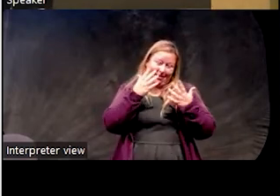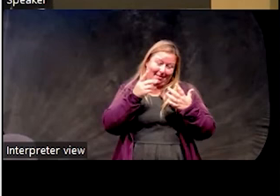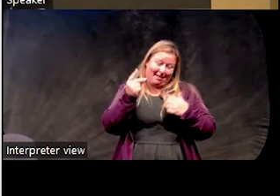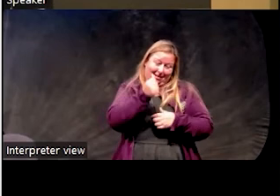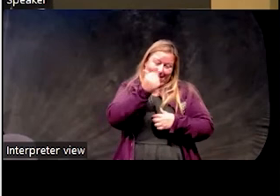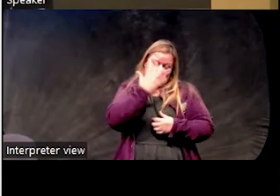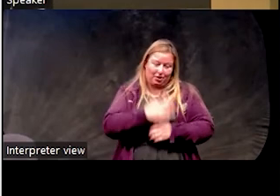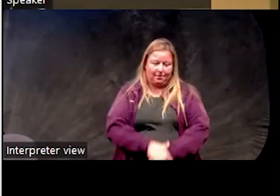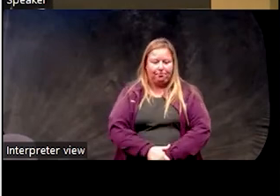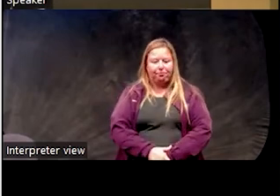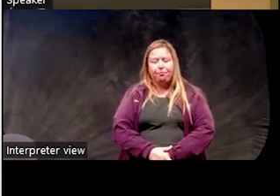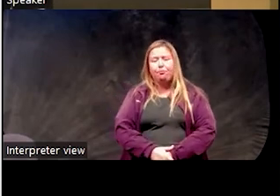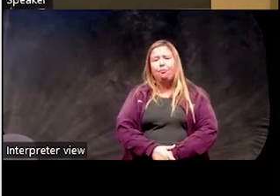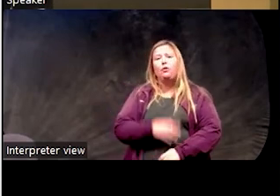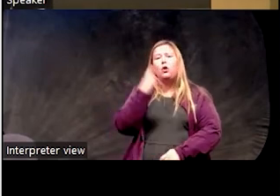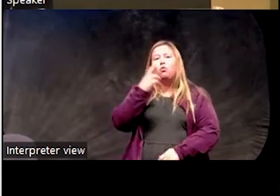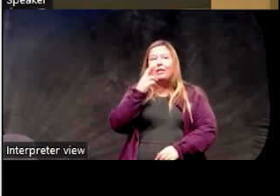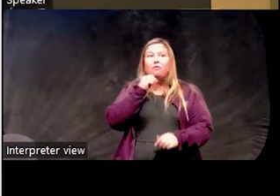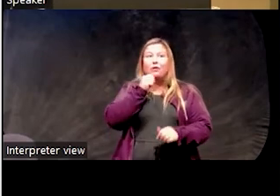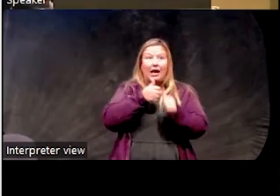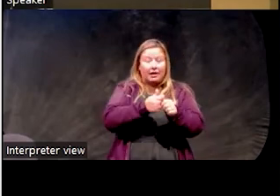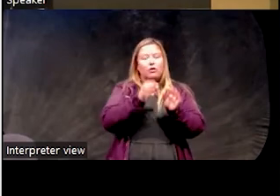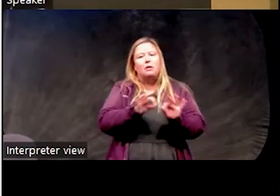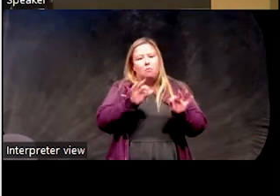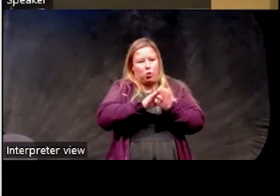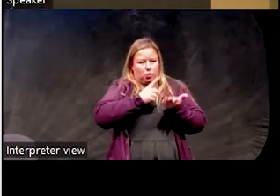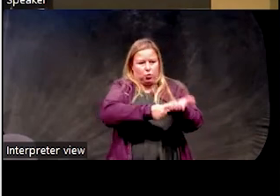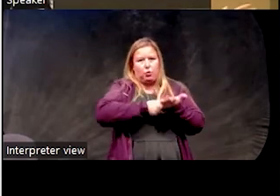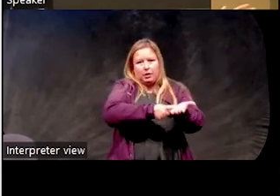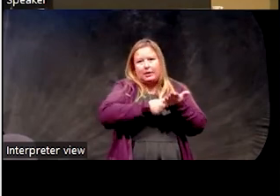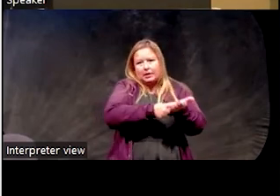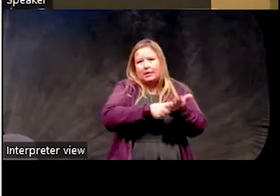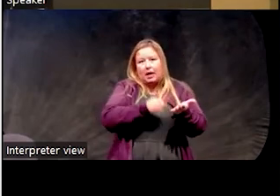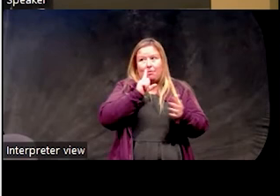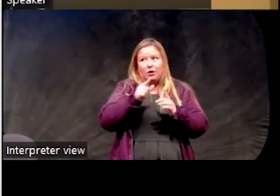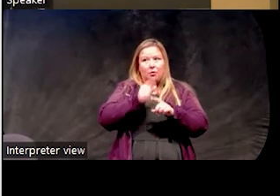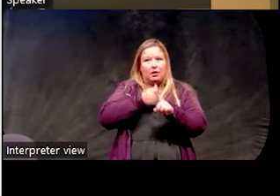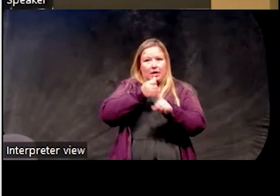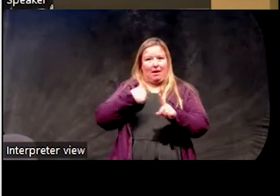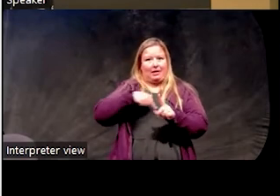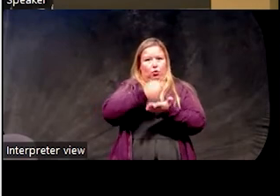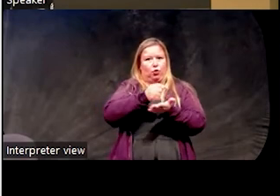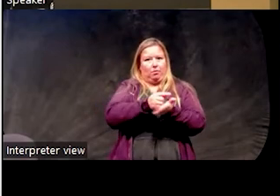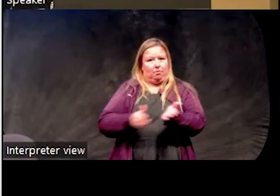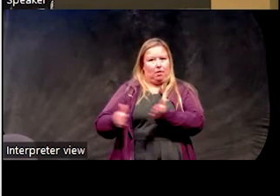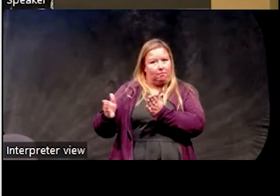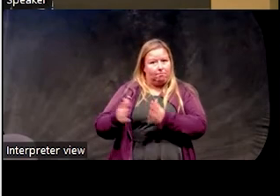Um, reasons for non-adherence are important to address because they can implement what we're going to plan for treatment over time.